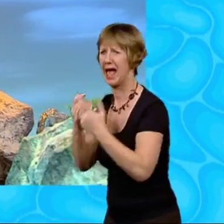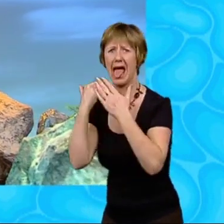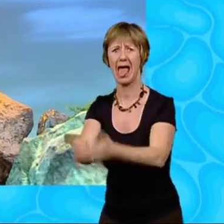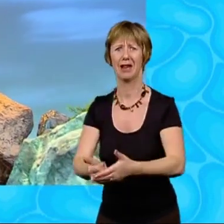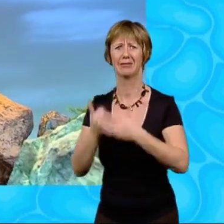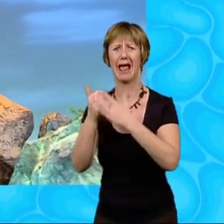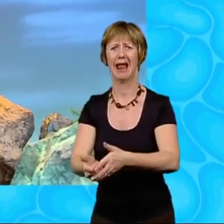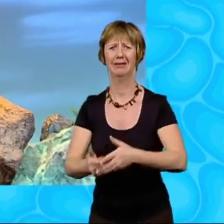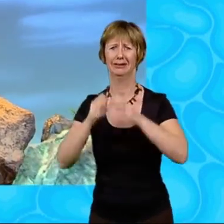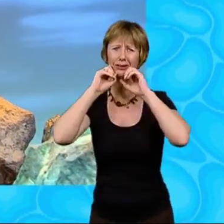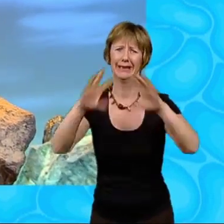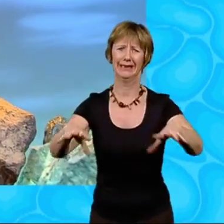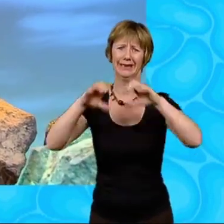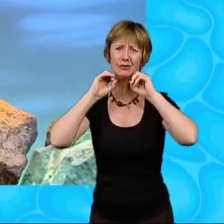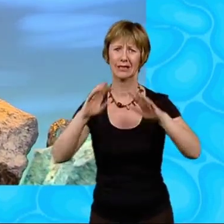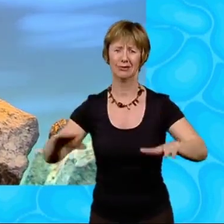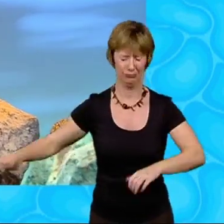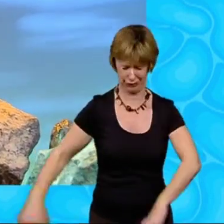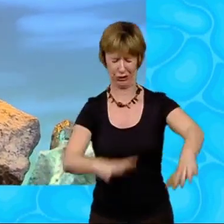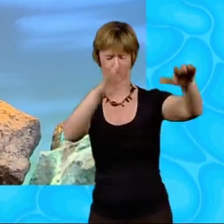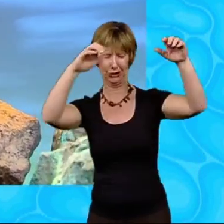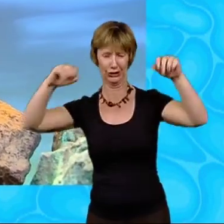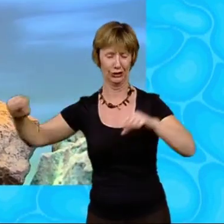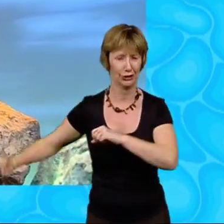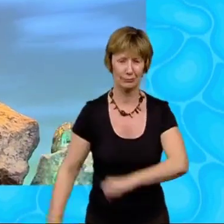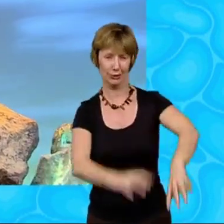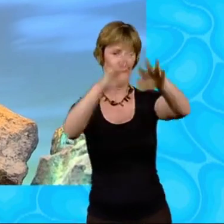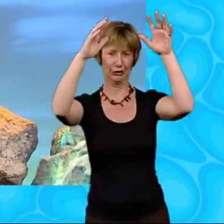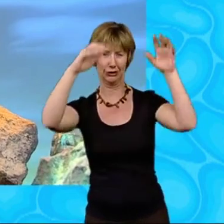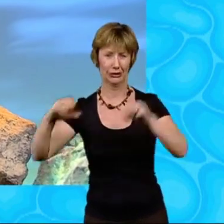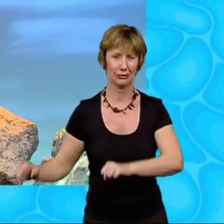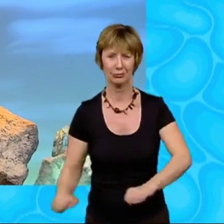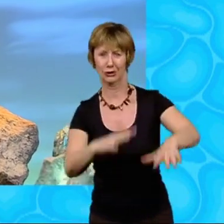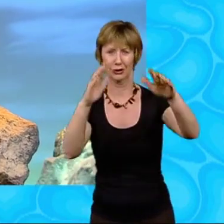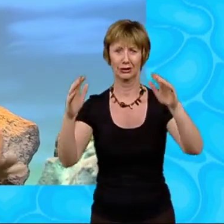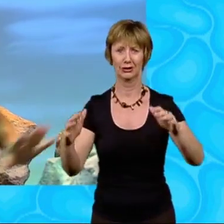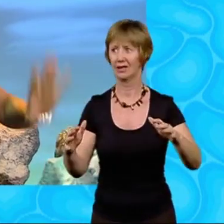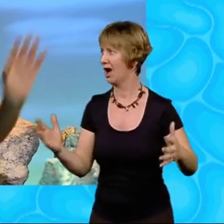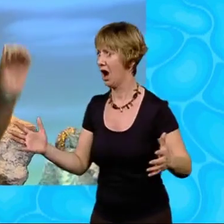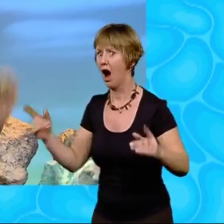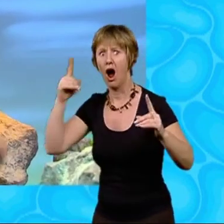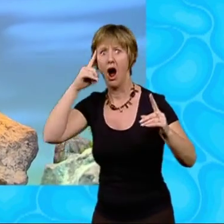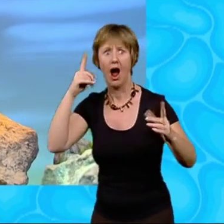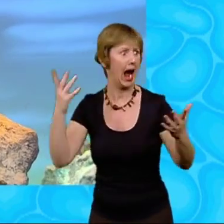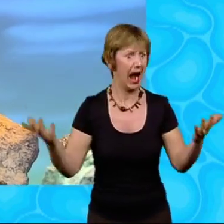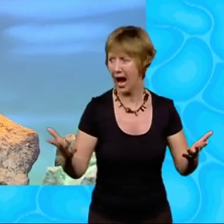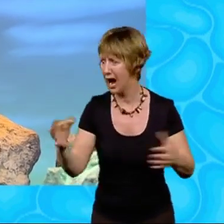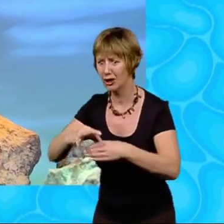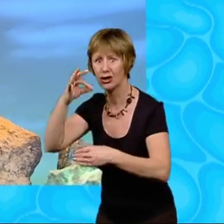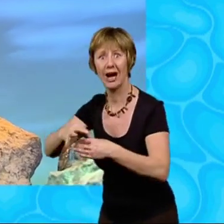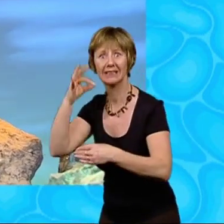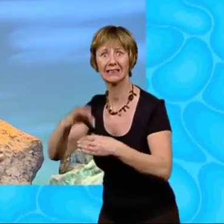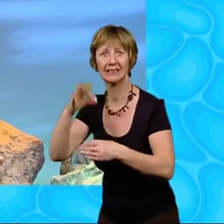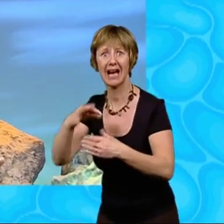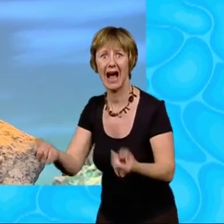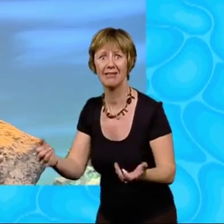Help! I screamed. The water was lashing higher up the rocks. Does anyone have any